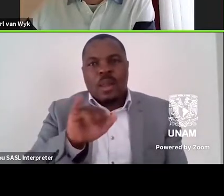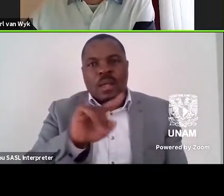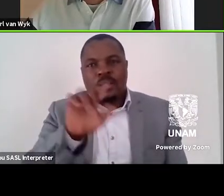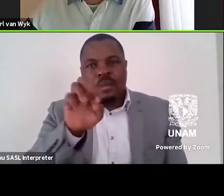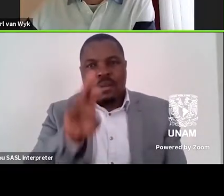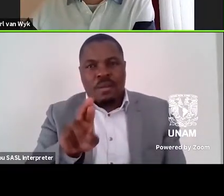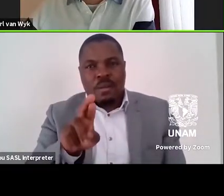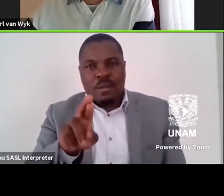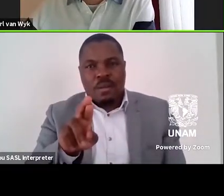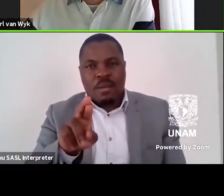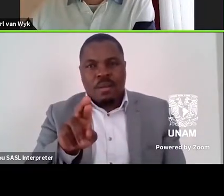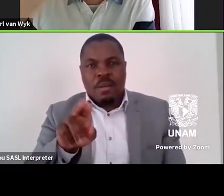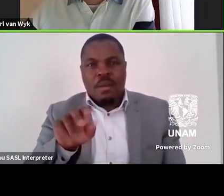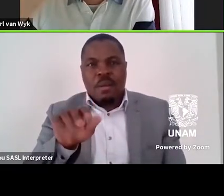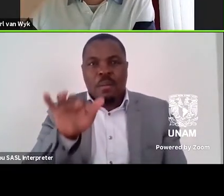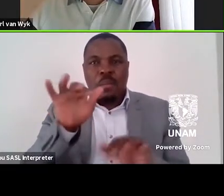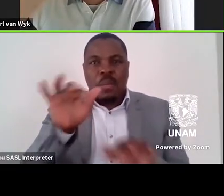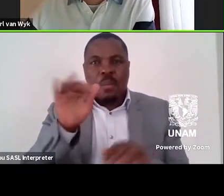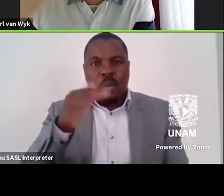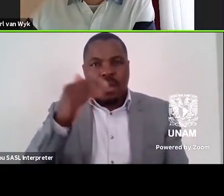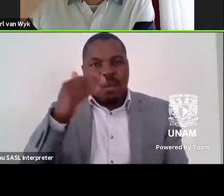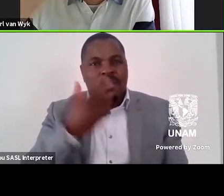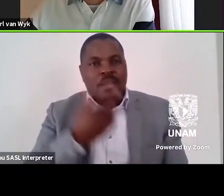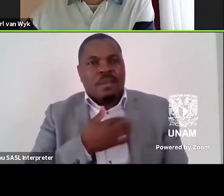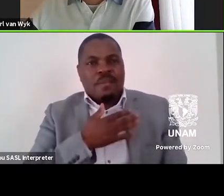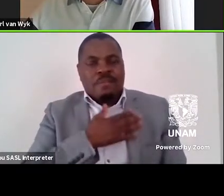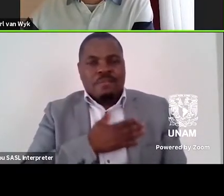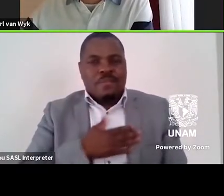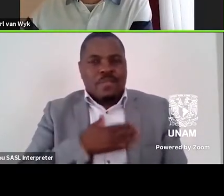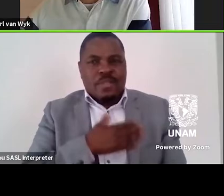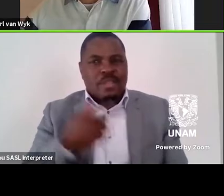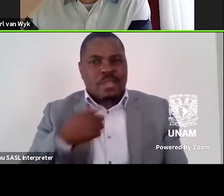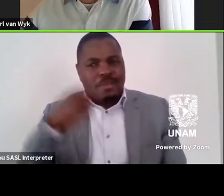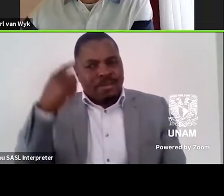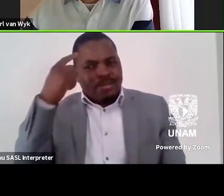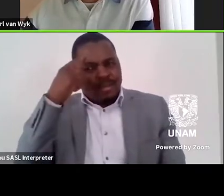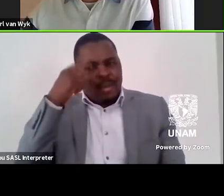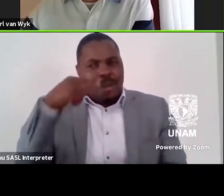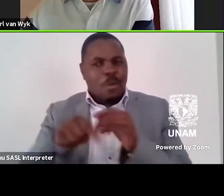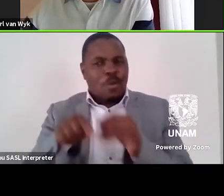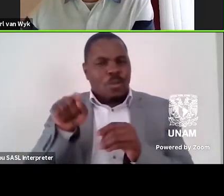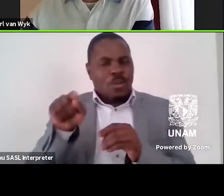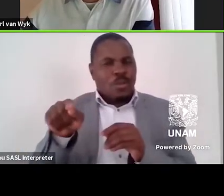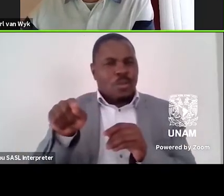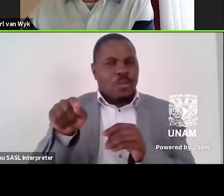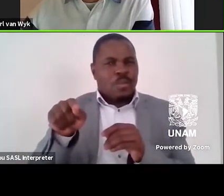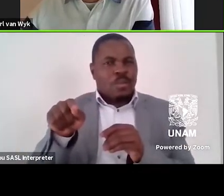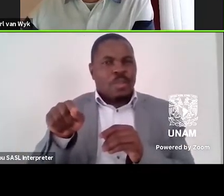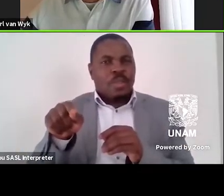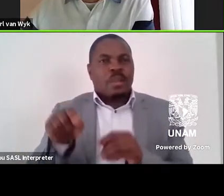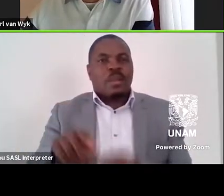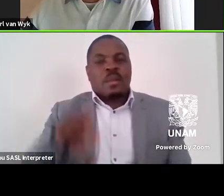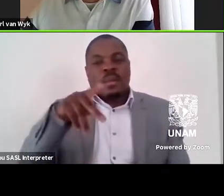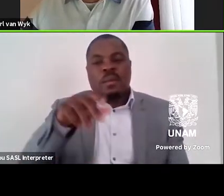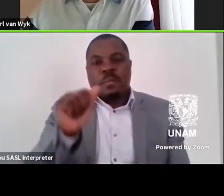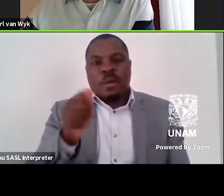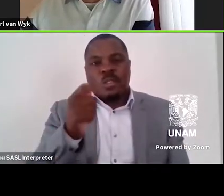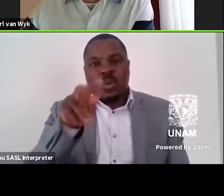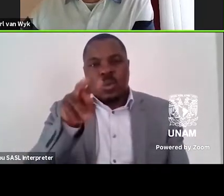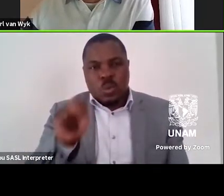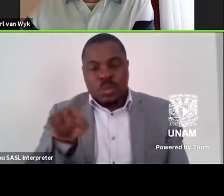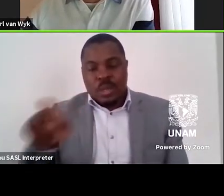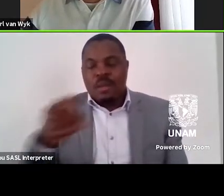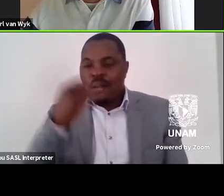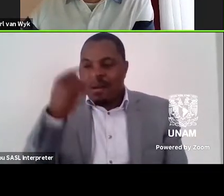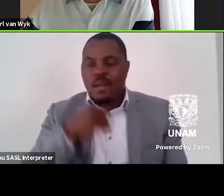knows, the people of Friridot and Malay camp get to know about everybody else. In Payton's Cry the Beloved Country, black